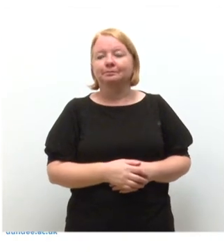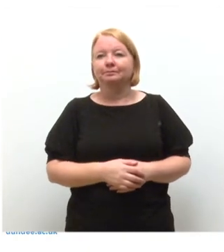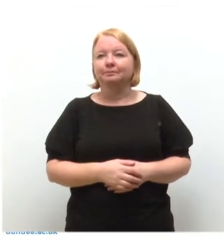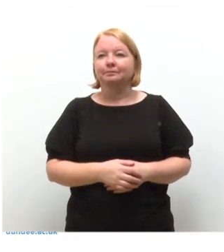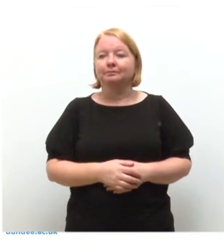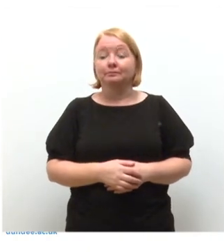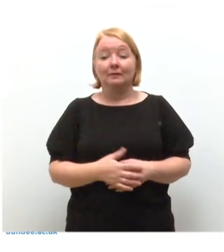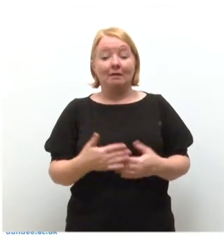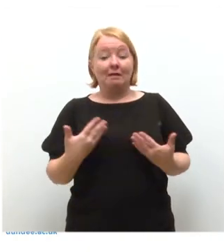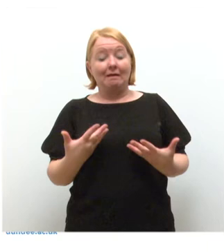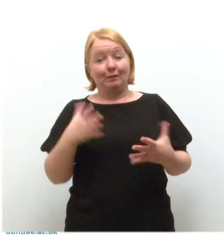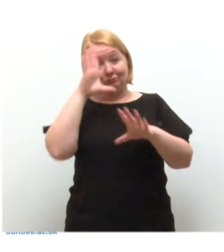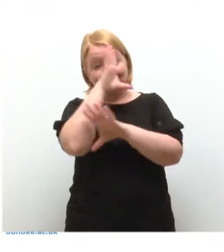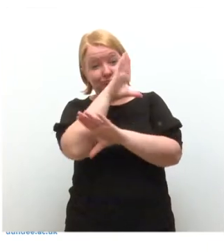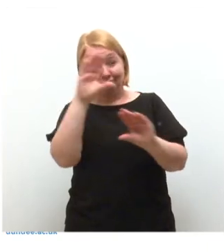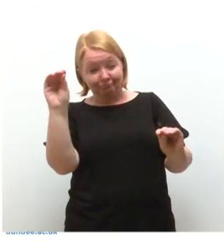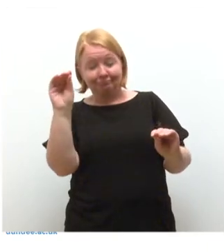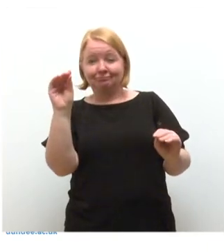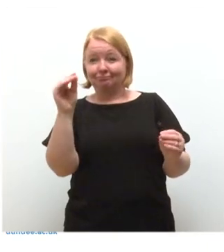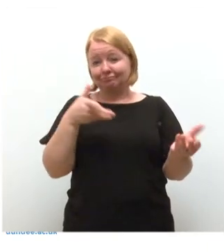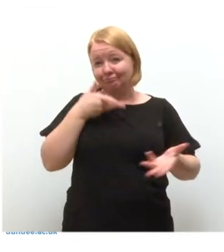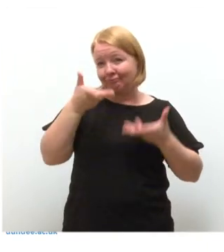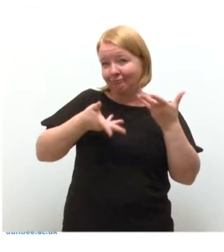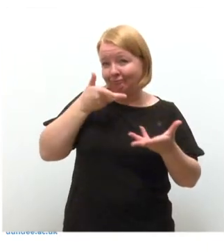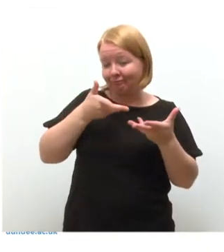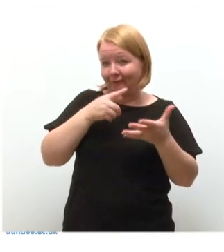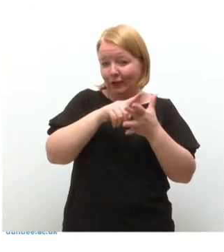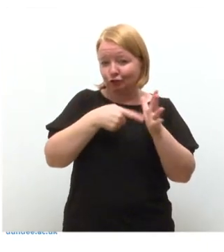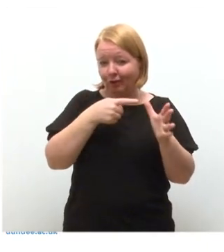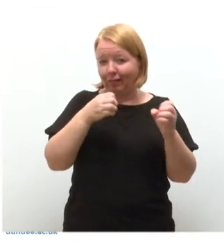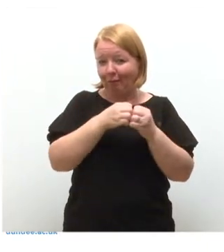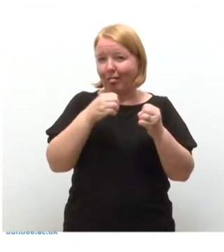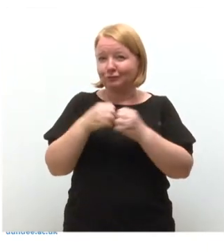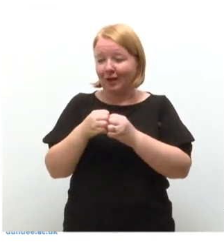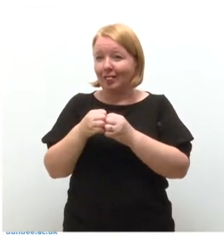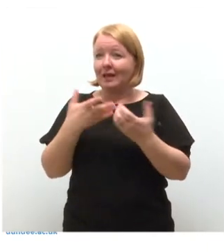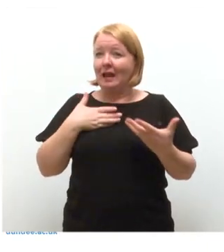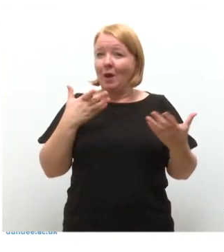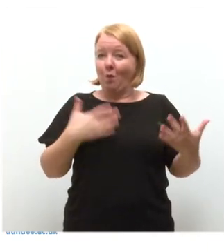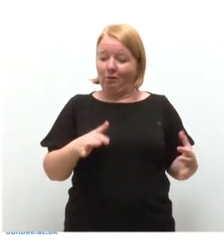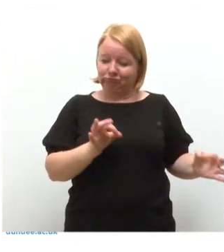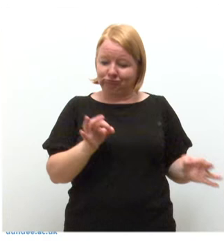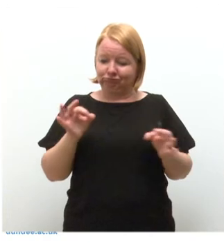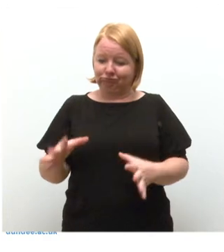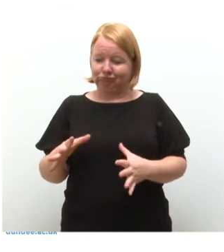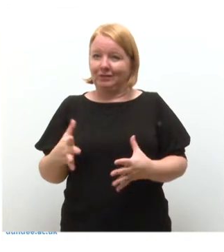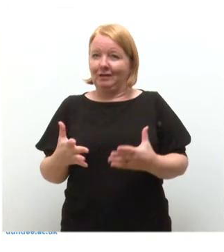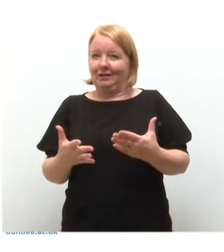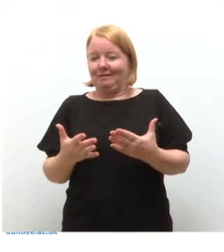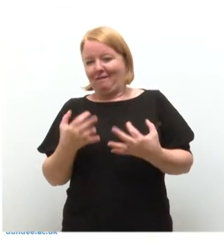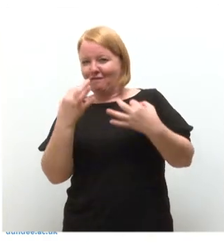And now, after telling you a little bit about Jocelyn Bell Bunnell, I now want to move to the formal installation